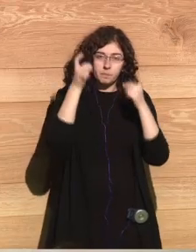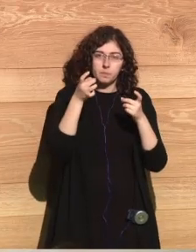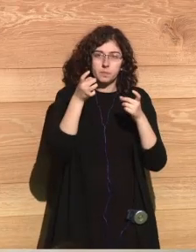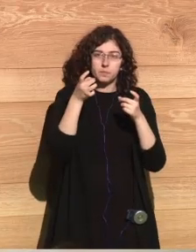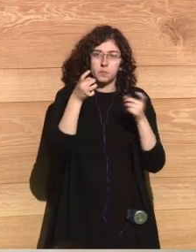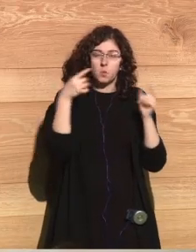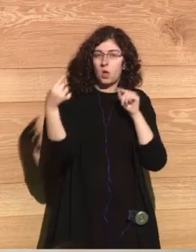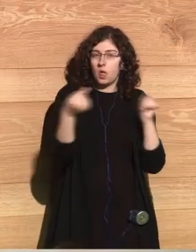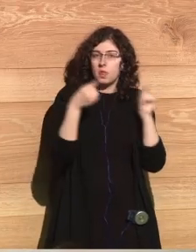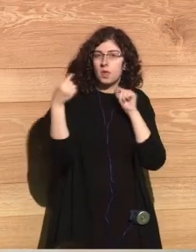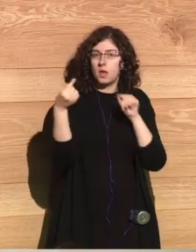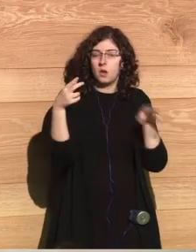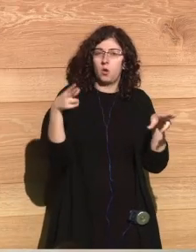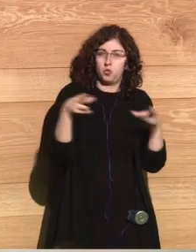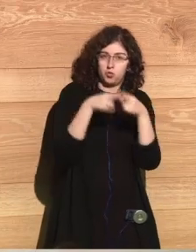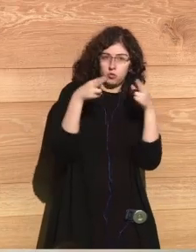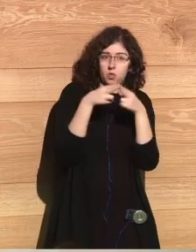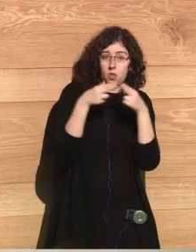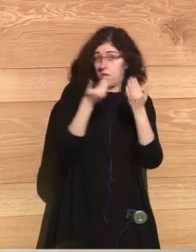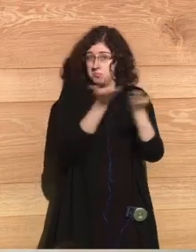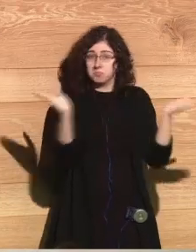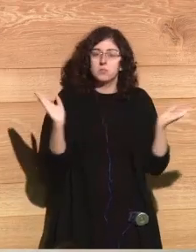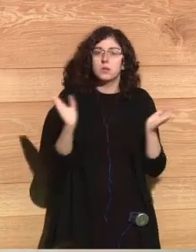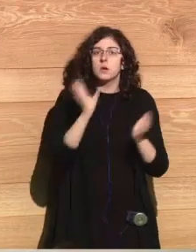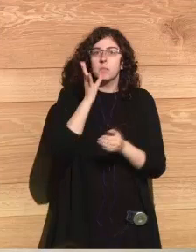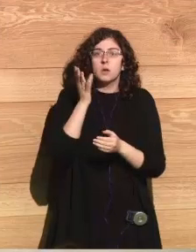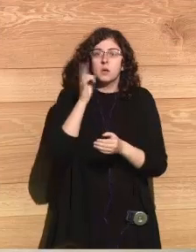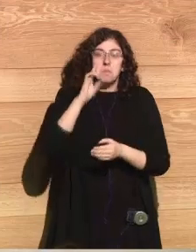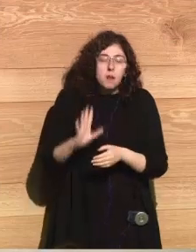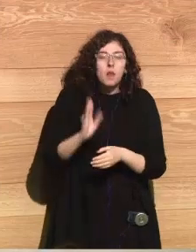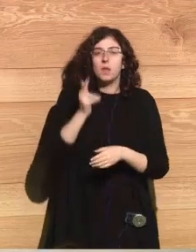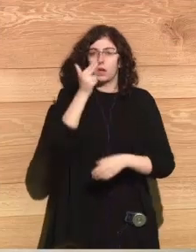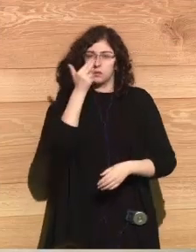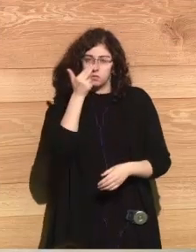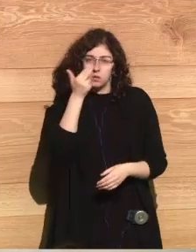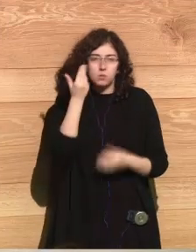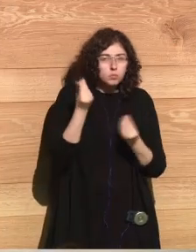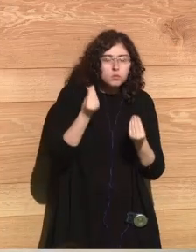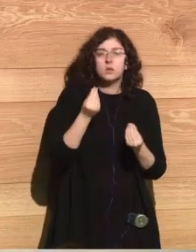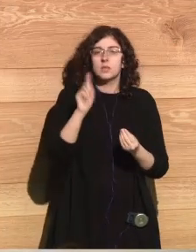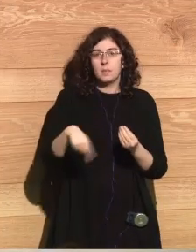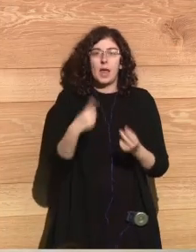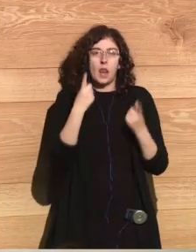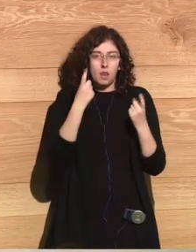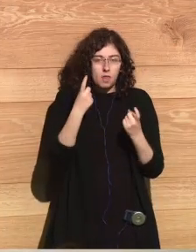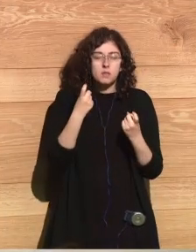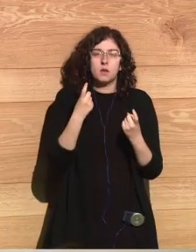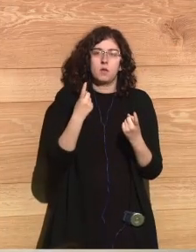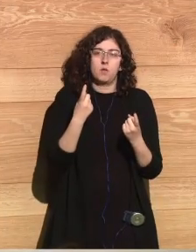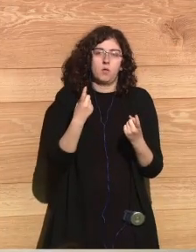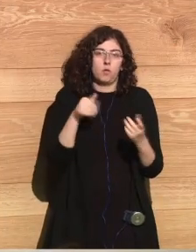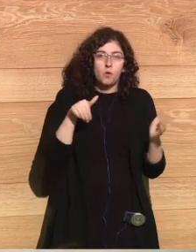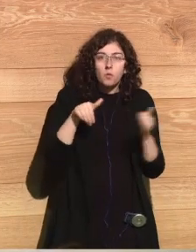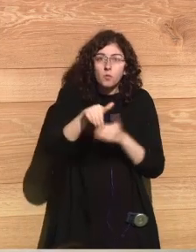open debate about these ideas and we try to have a dialogue with society and all of you so we believe it's very interesting and